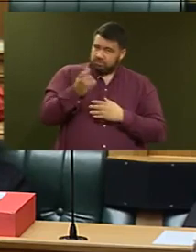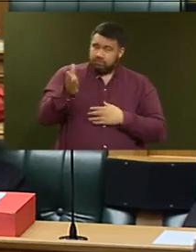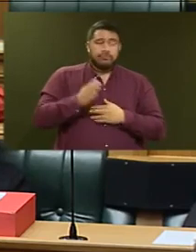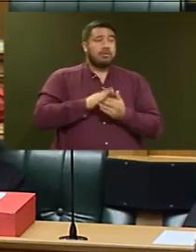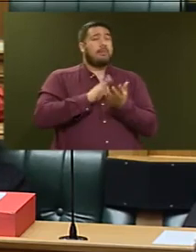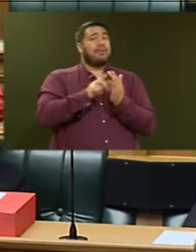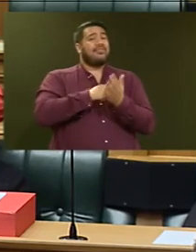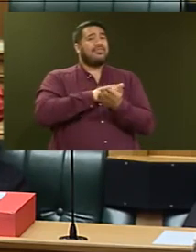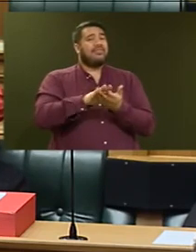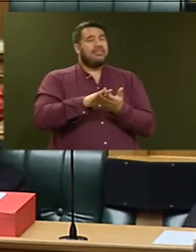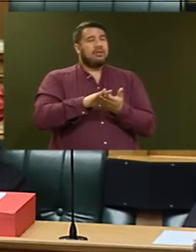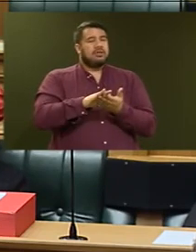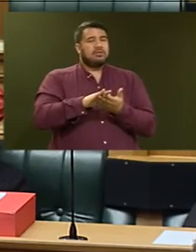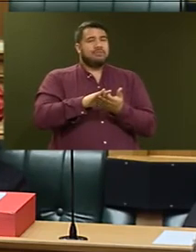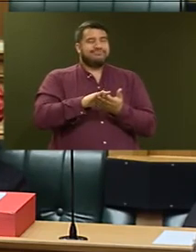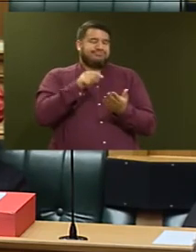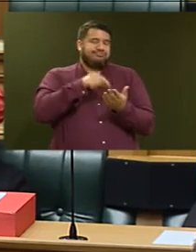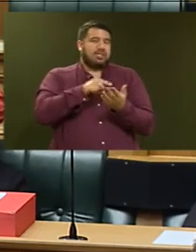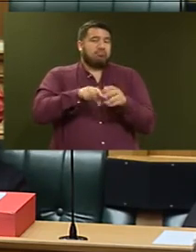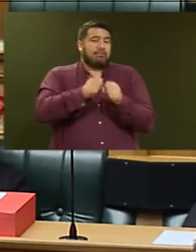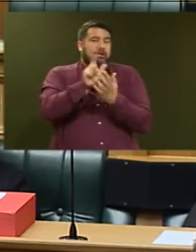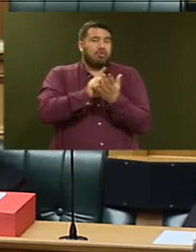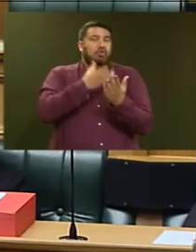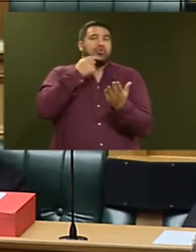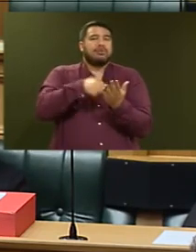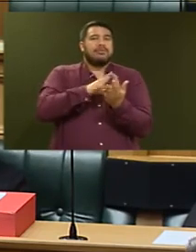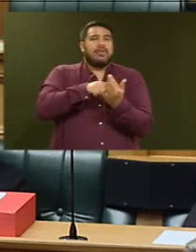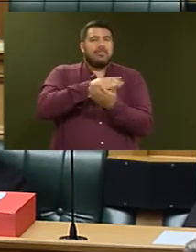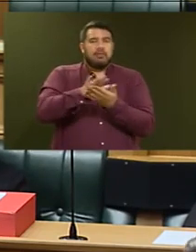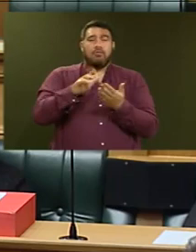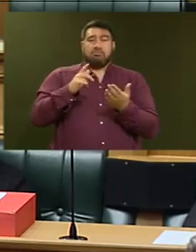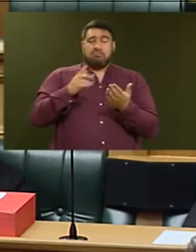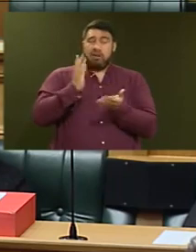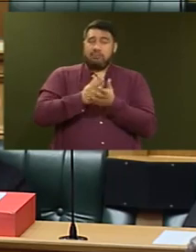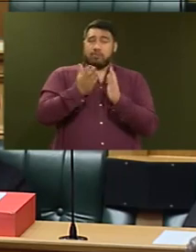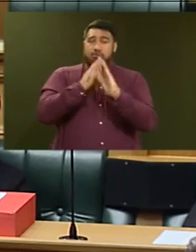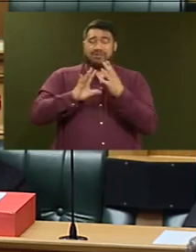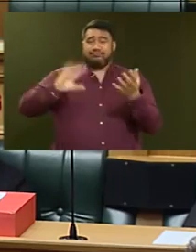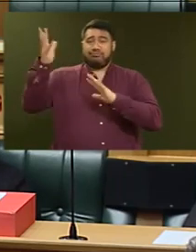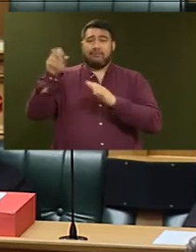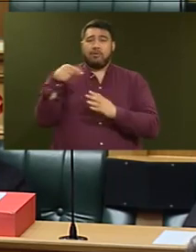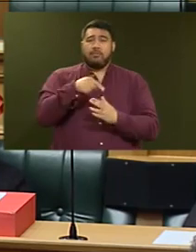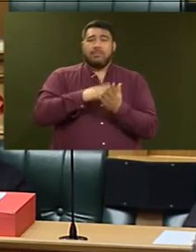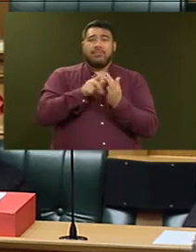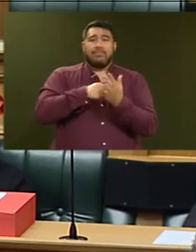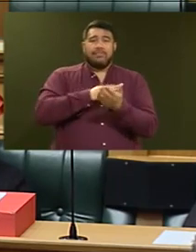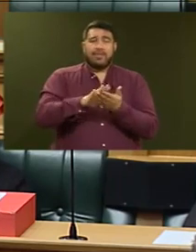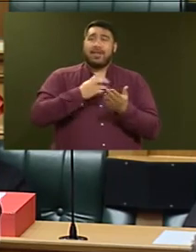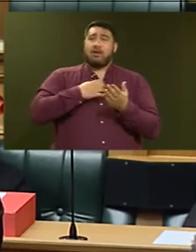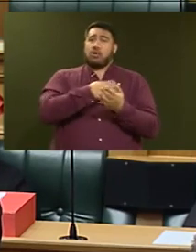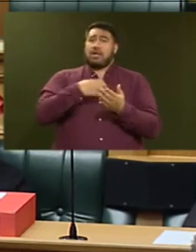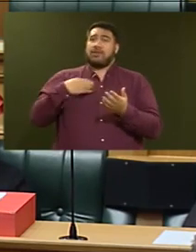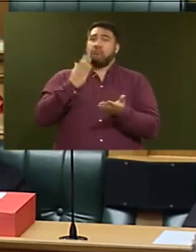is of course illegal and is doing immense damage to communities across New Zealand. Our government does not condone